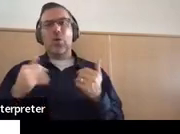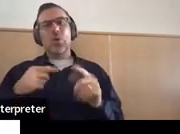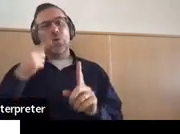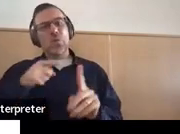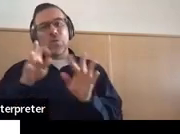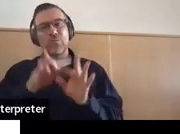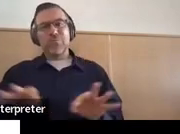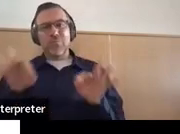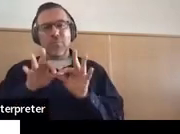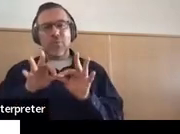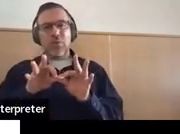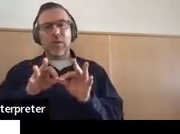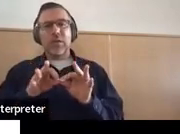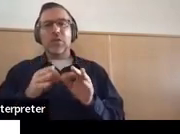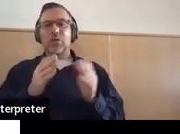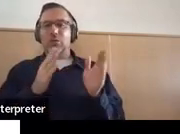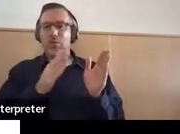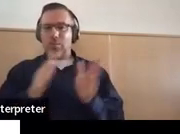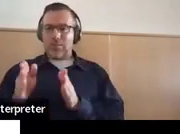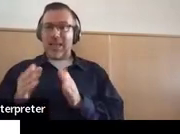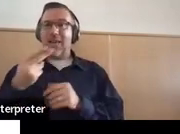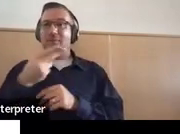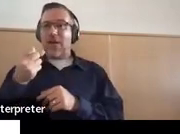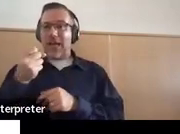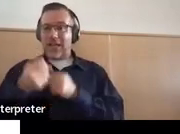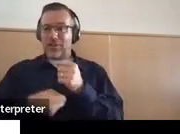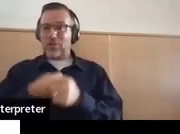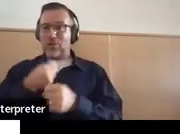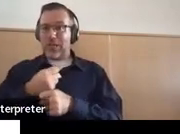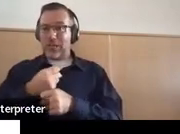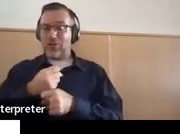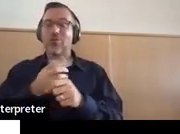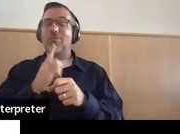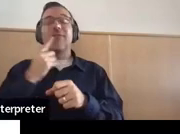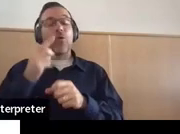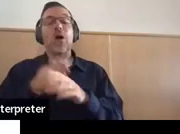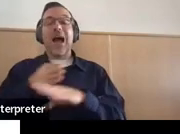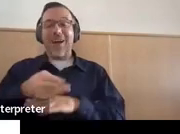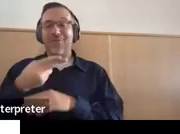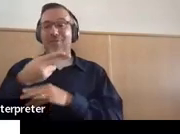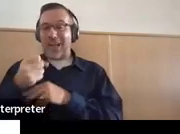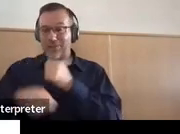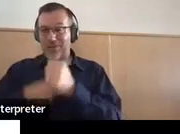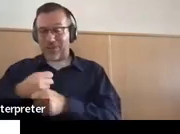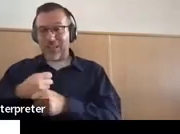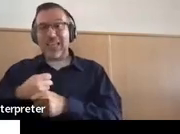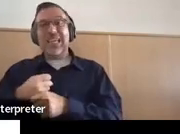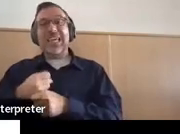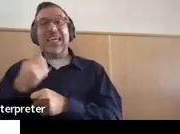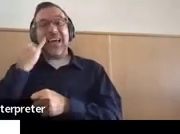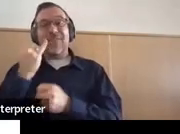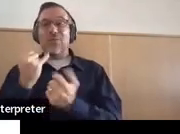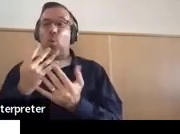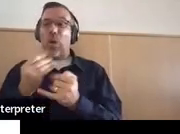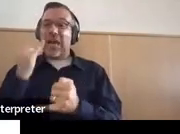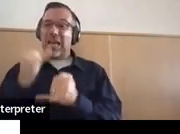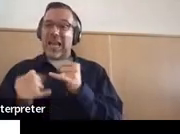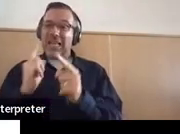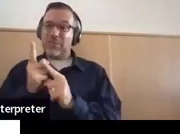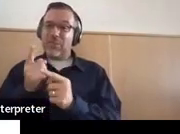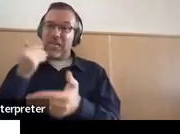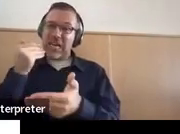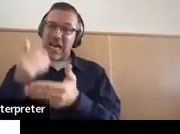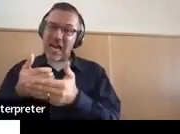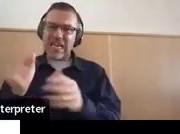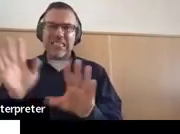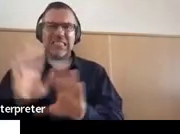years beyond year four begin as early as possible. I know I already said that, but it's super important we don't want our kids